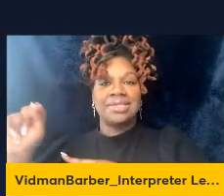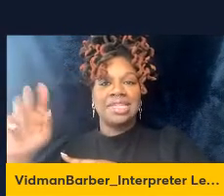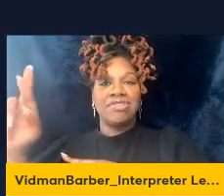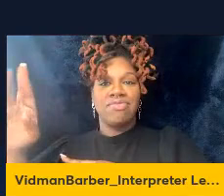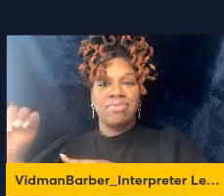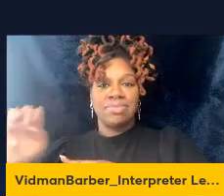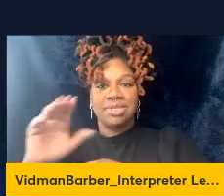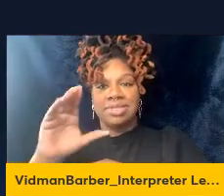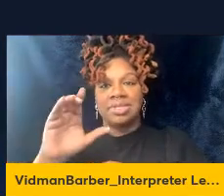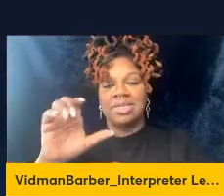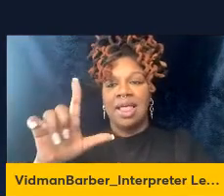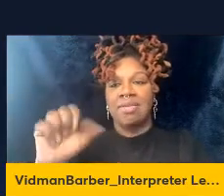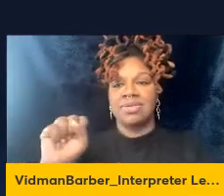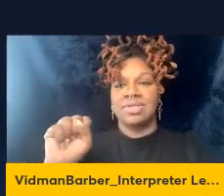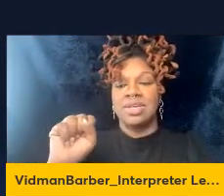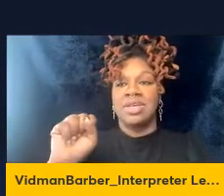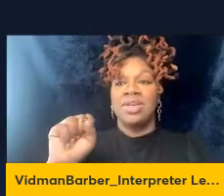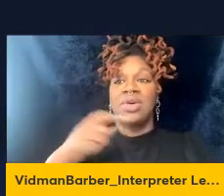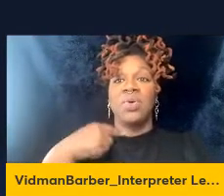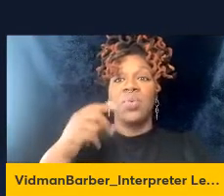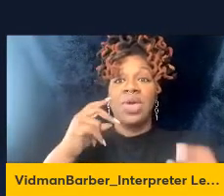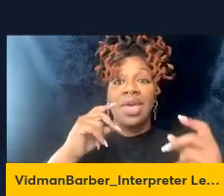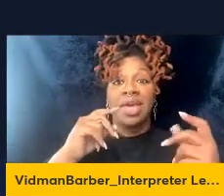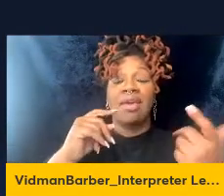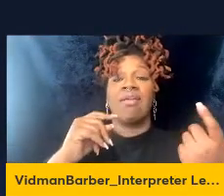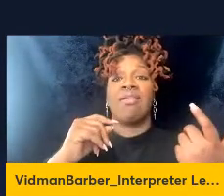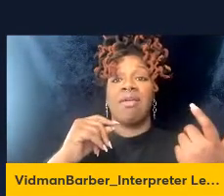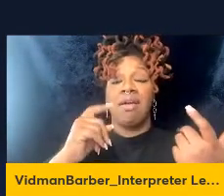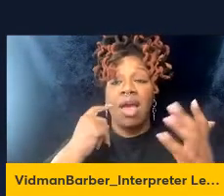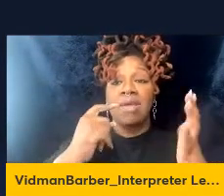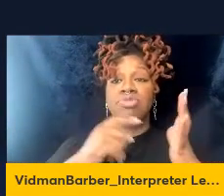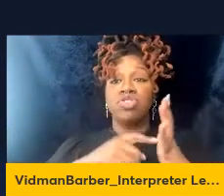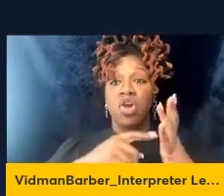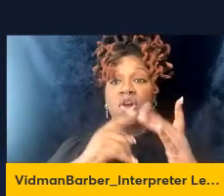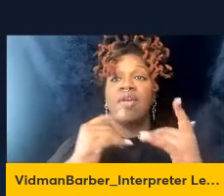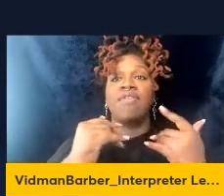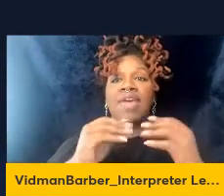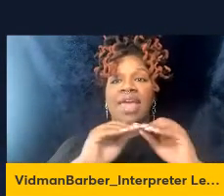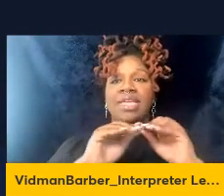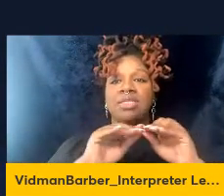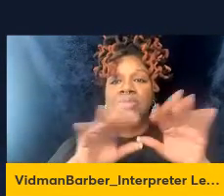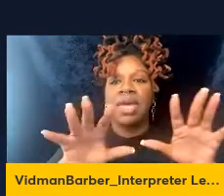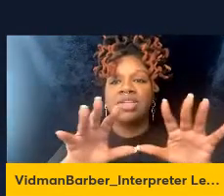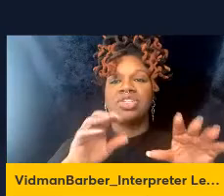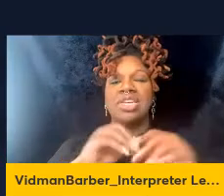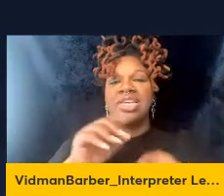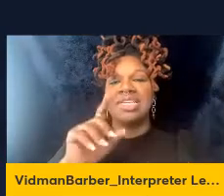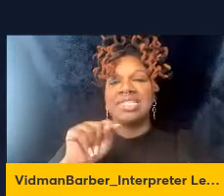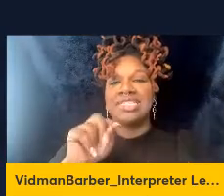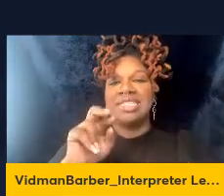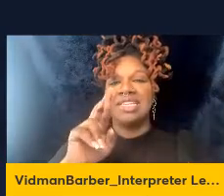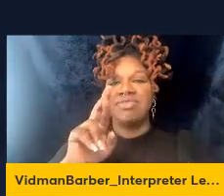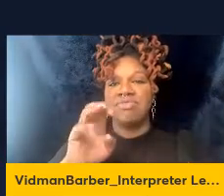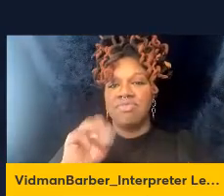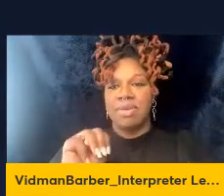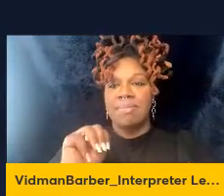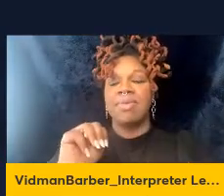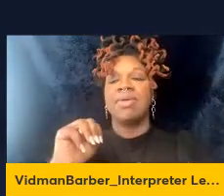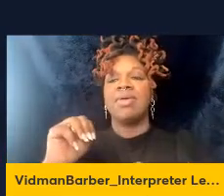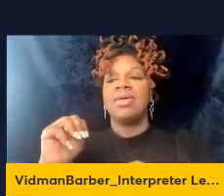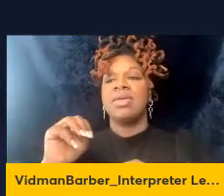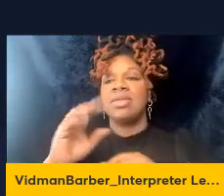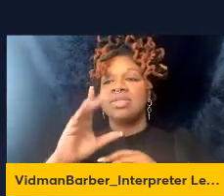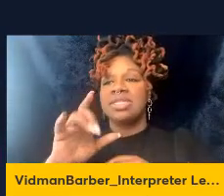observed a remarkable expansion of CD8 T-REM cells both in the lungs and in the airways